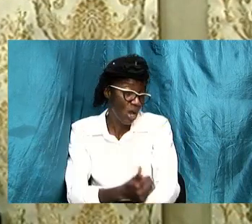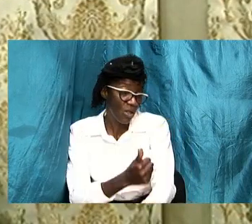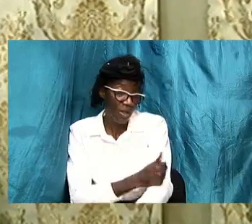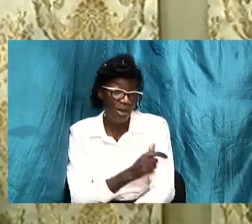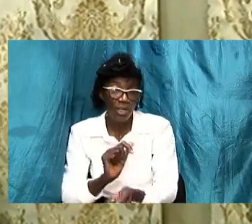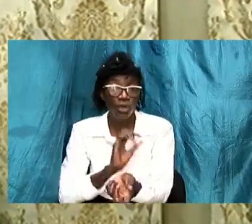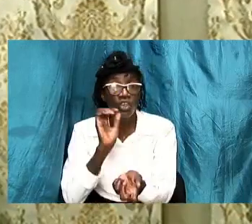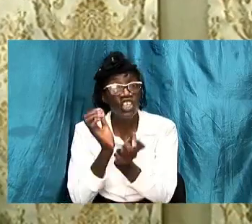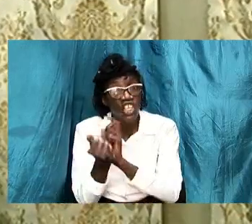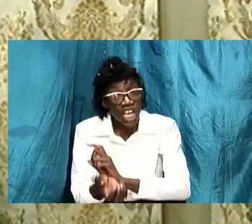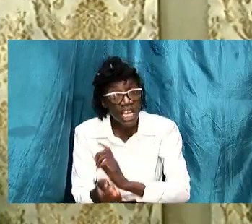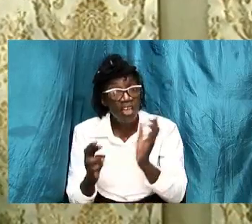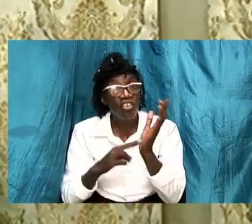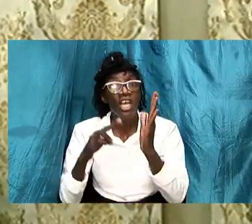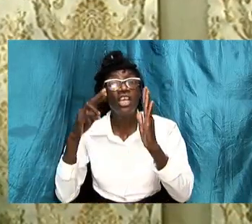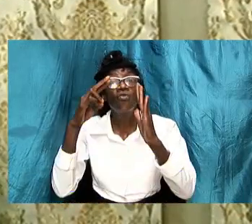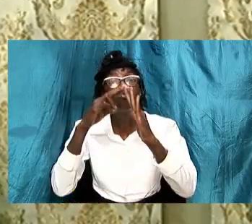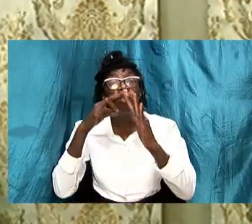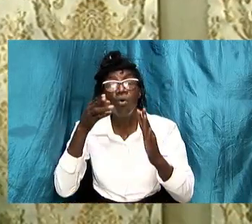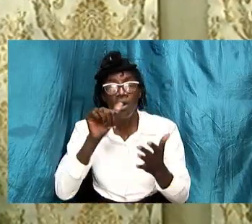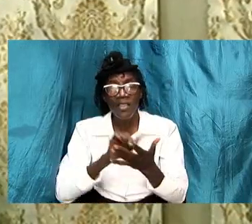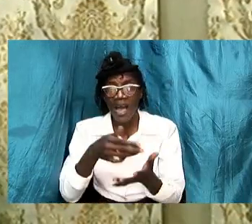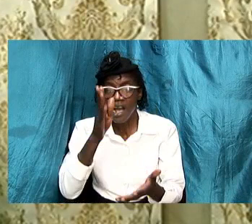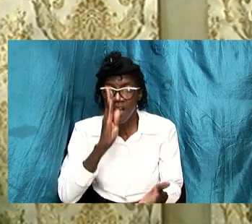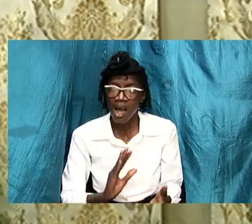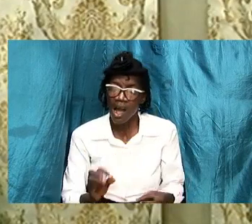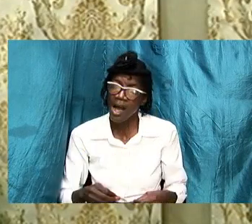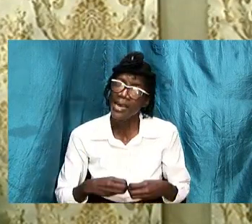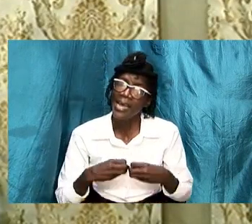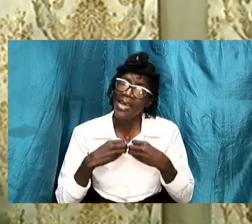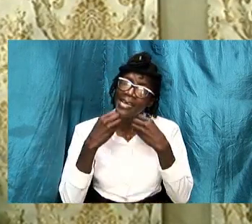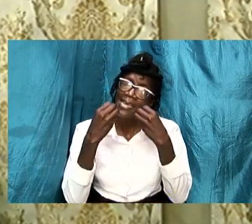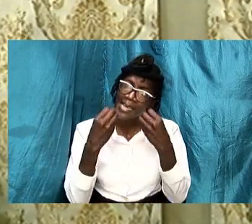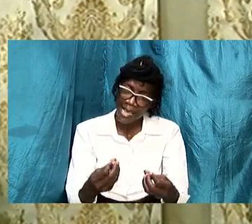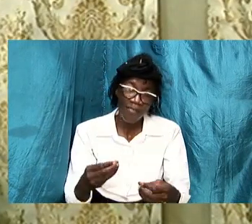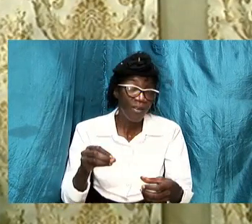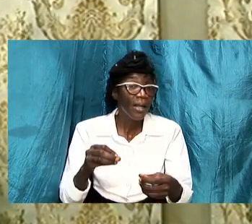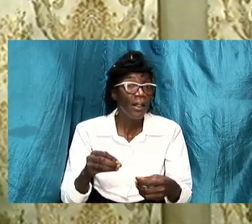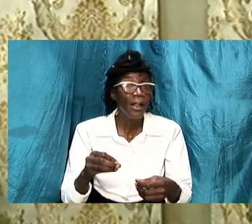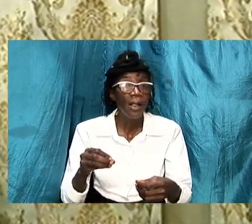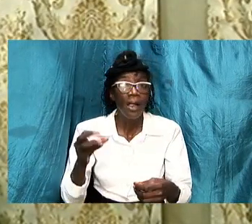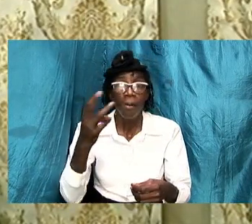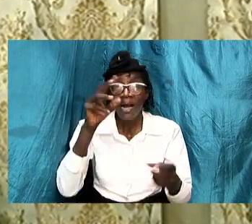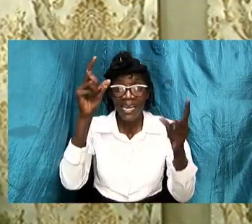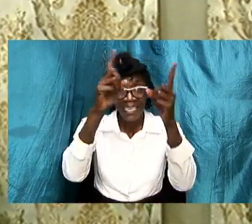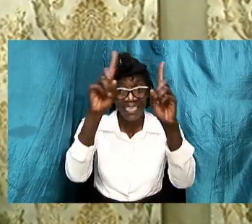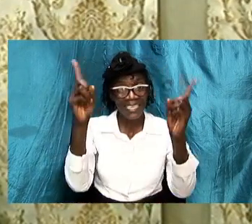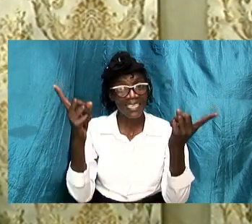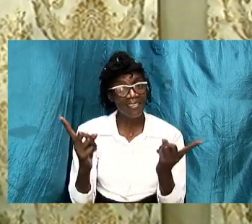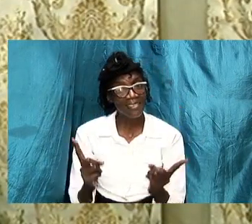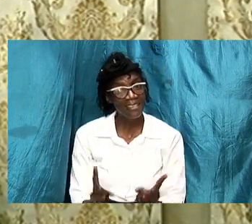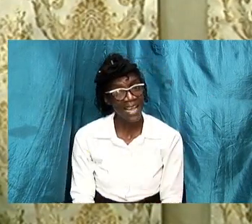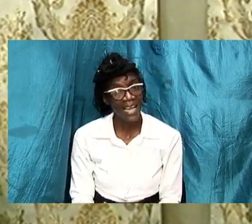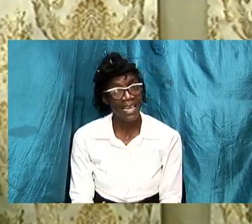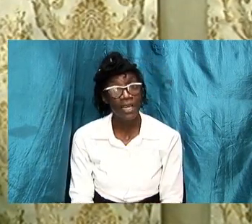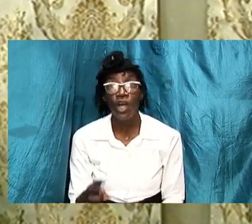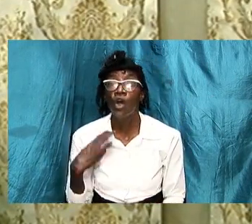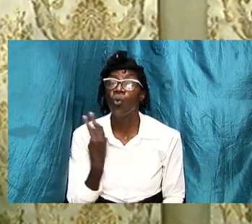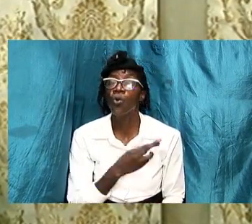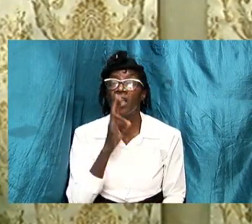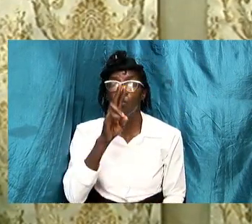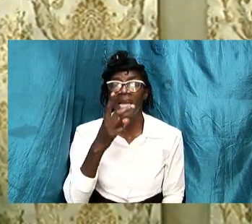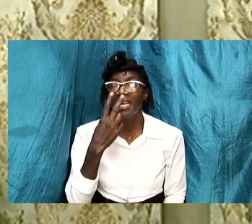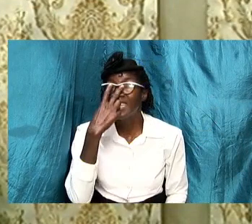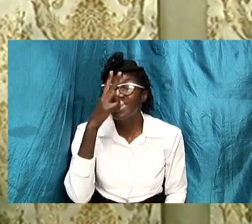to reverse the role that god established by design and we will see that if we